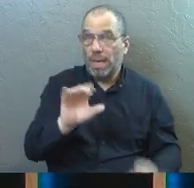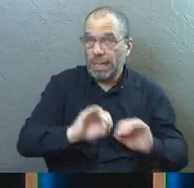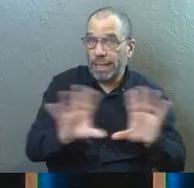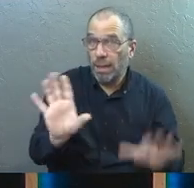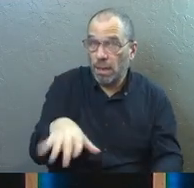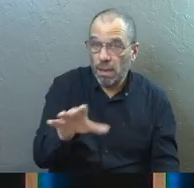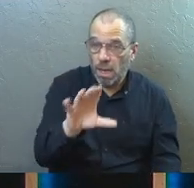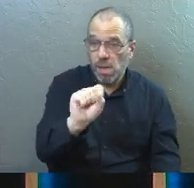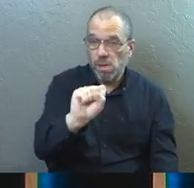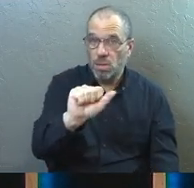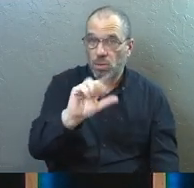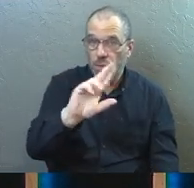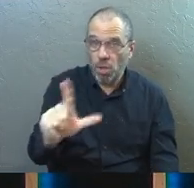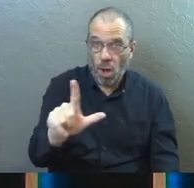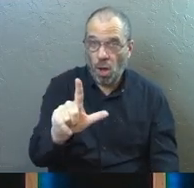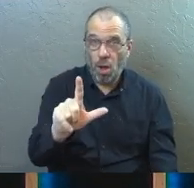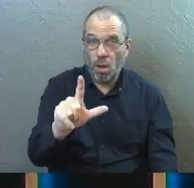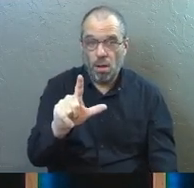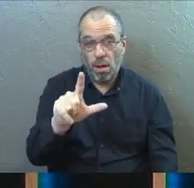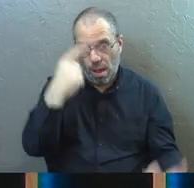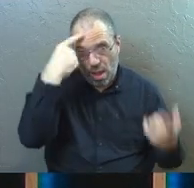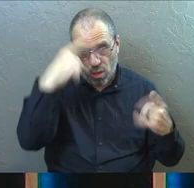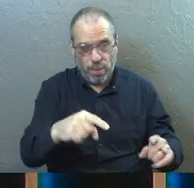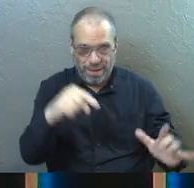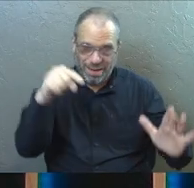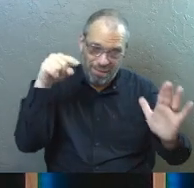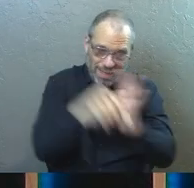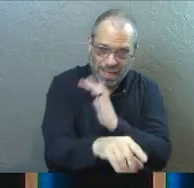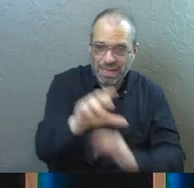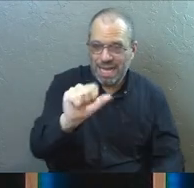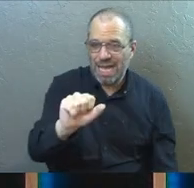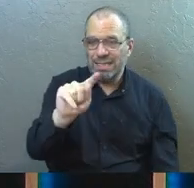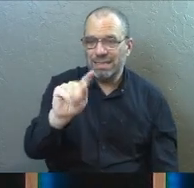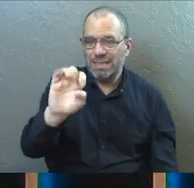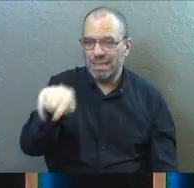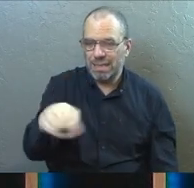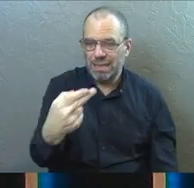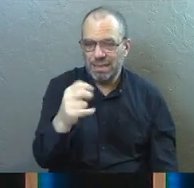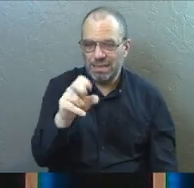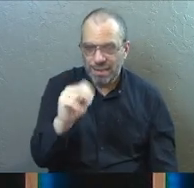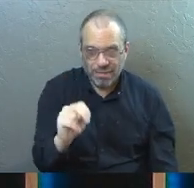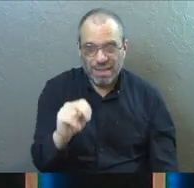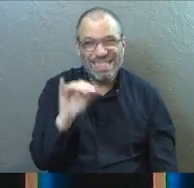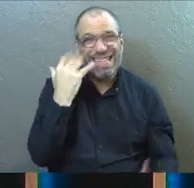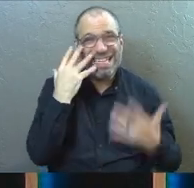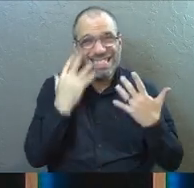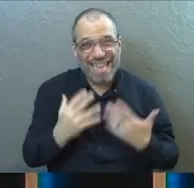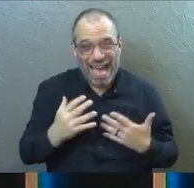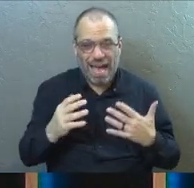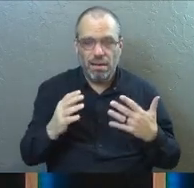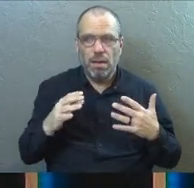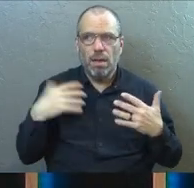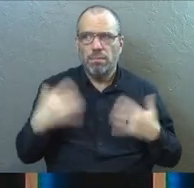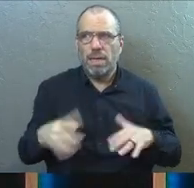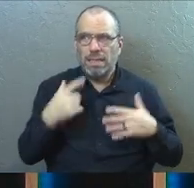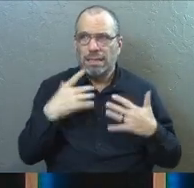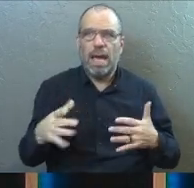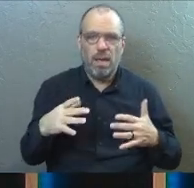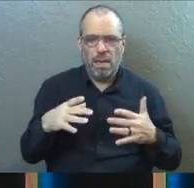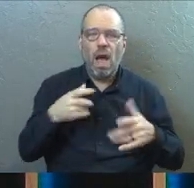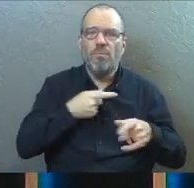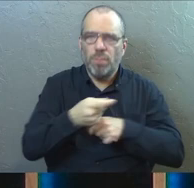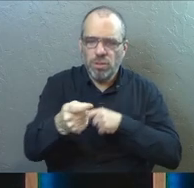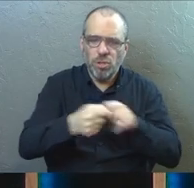we're clear, Saul agreed with the killing of Stephen. As sad as that is, a great wave, it says, of